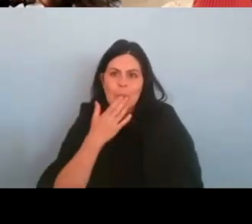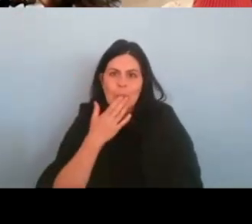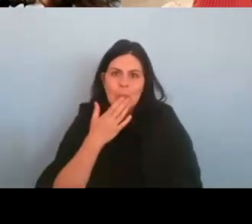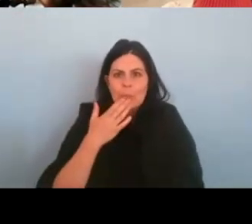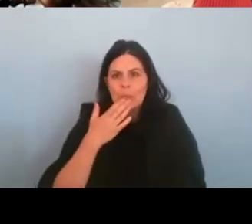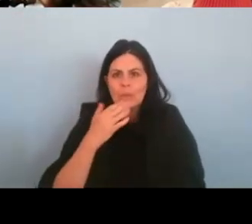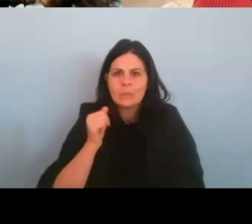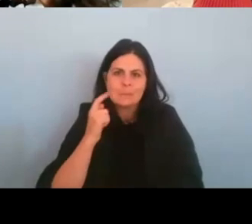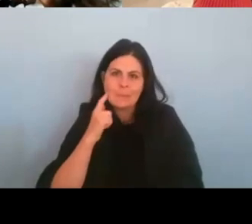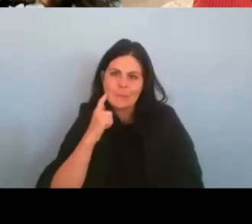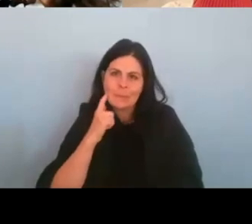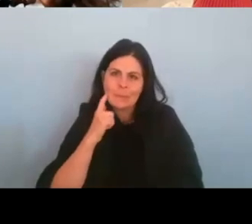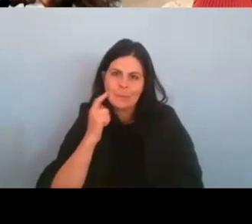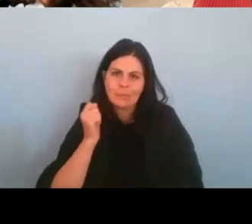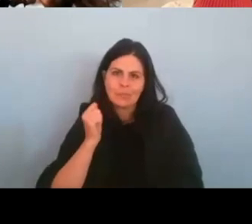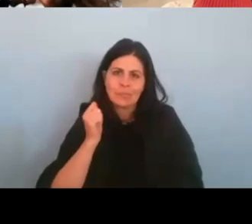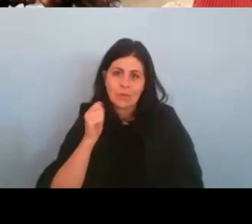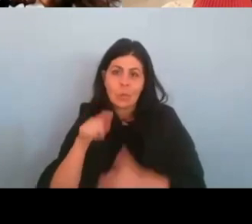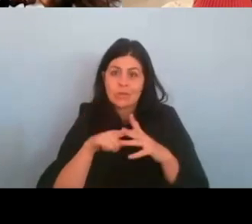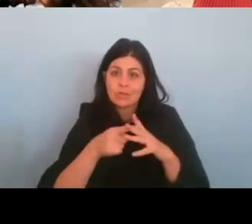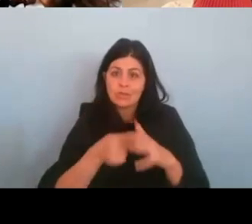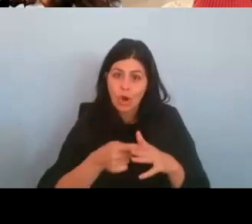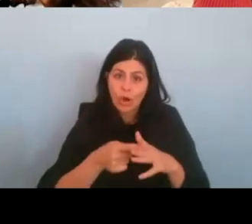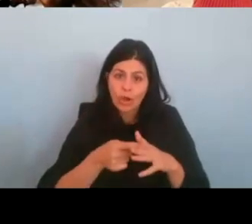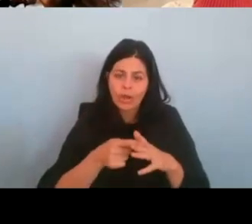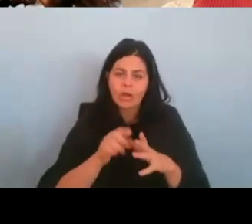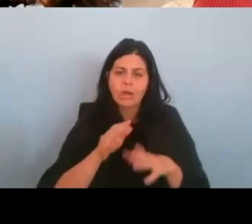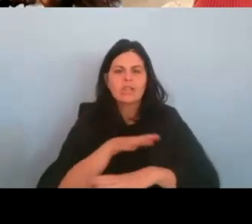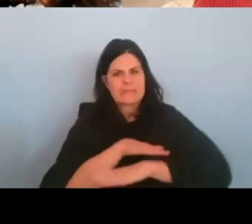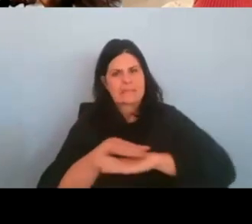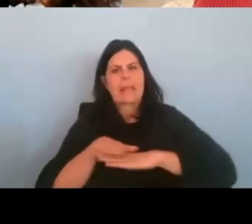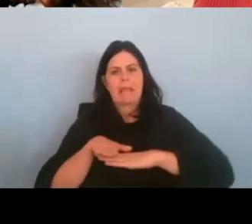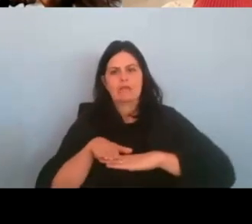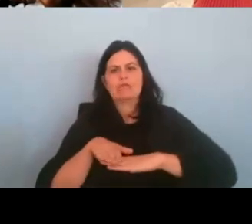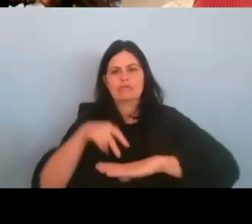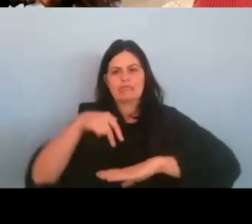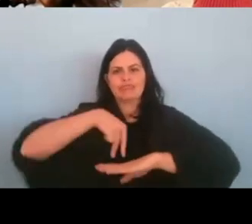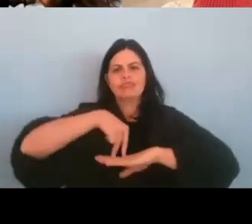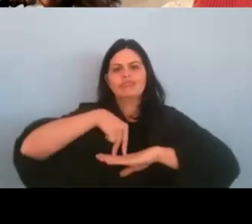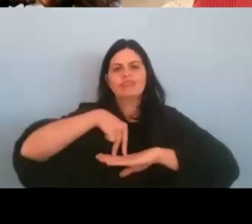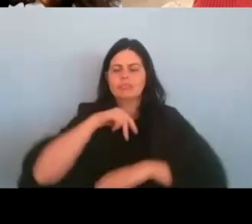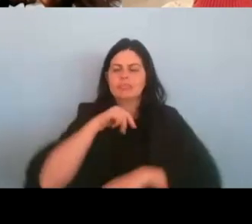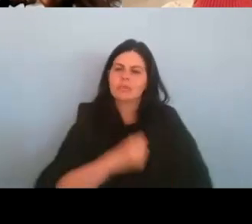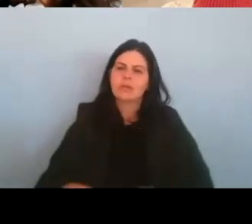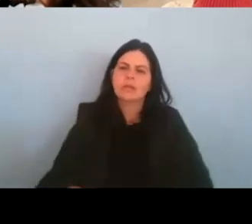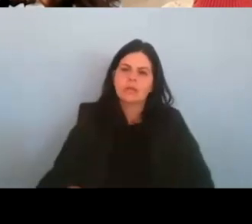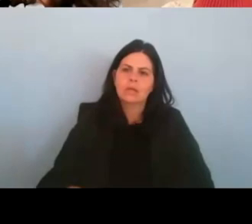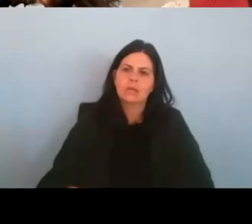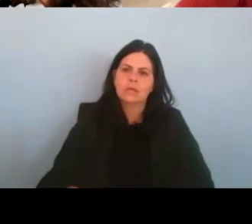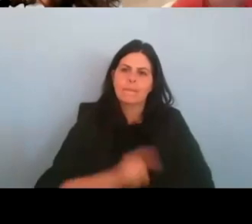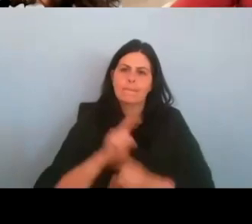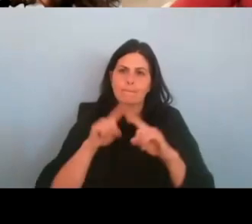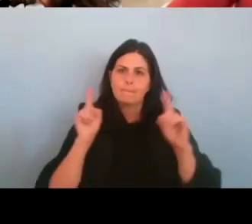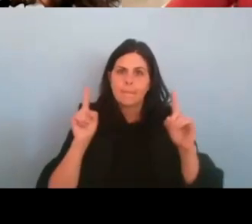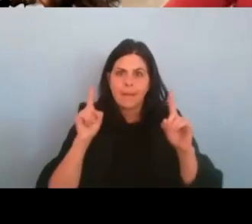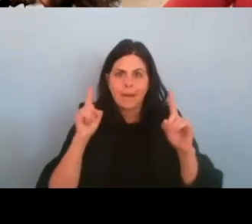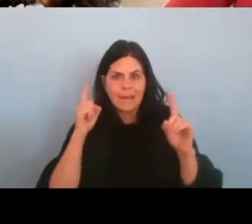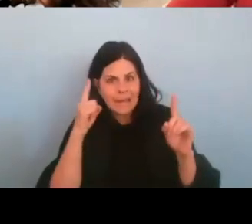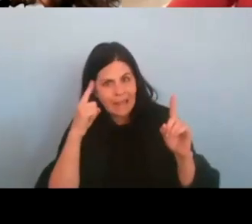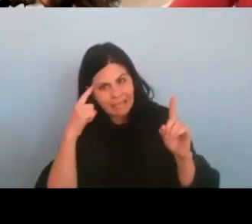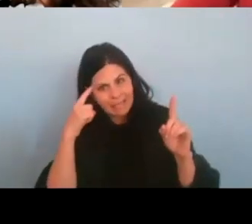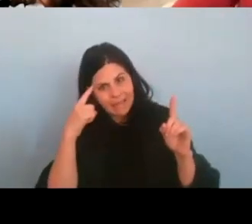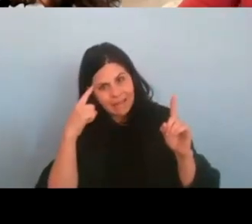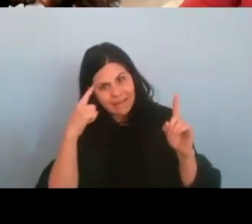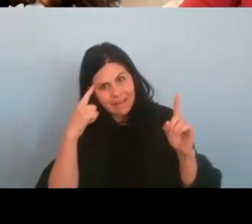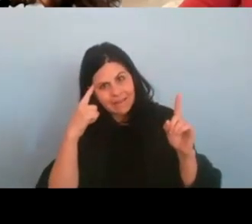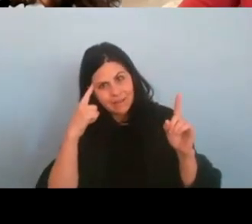Um, well, I started out, um, on stage, um, but I think doing